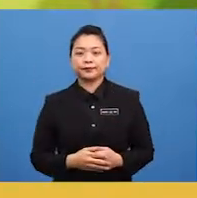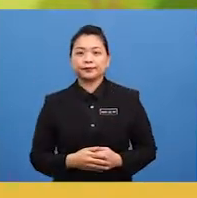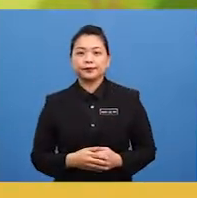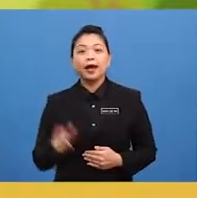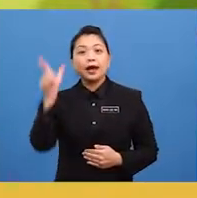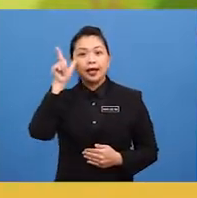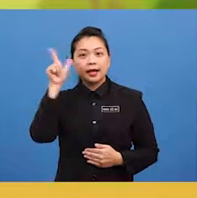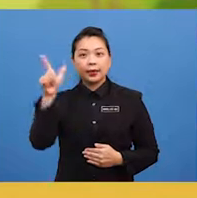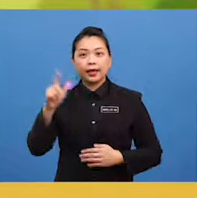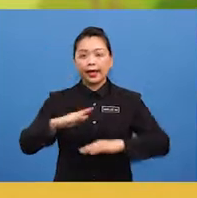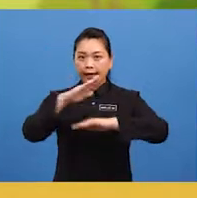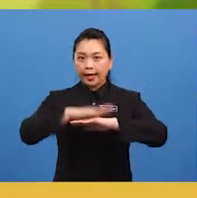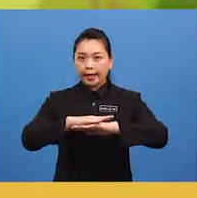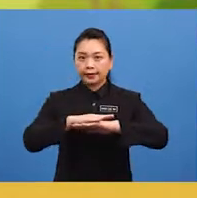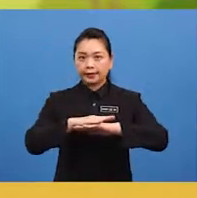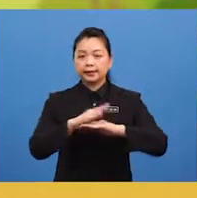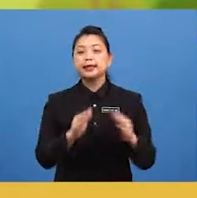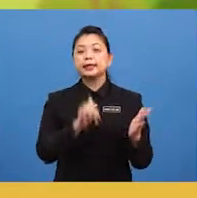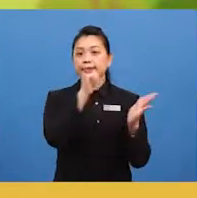Look at this picture.